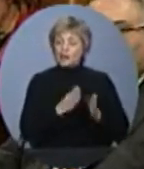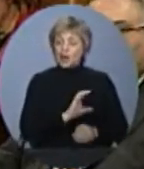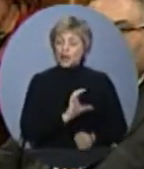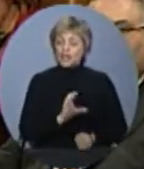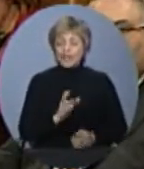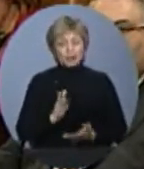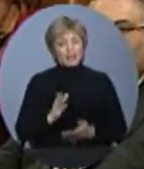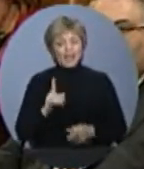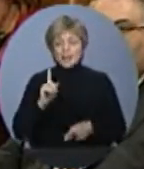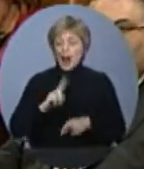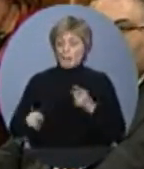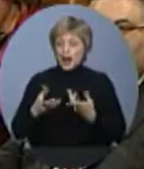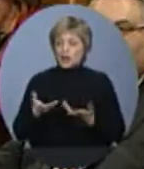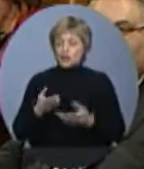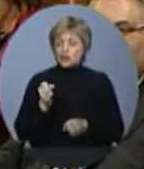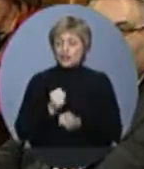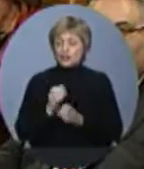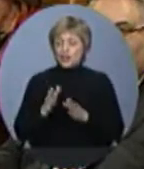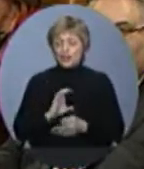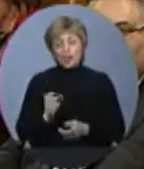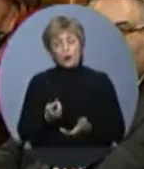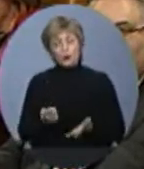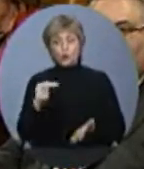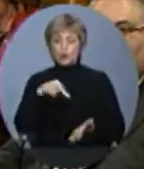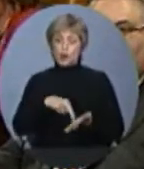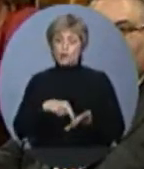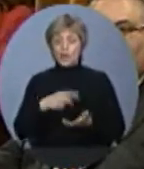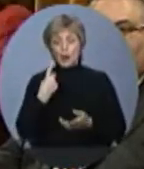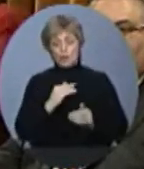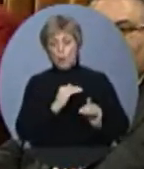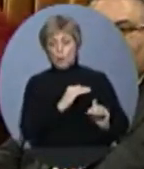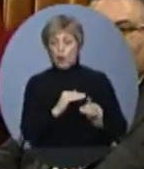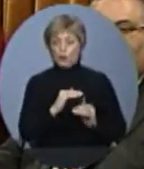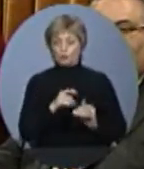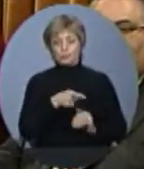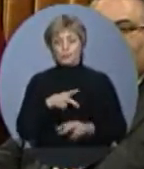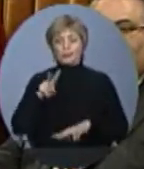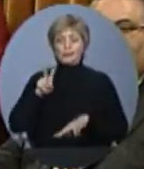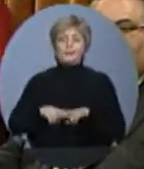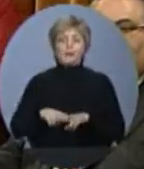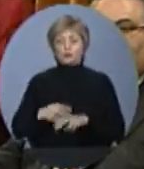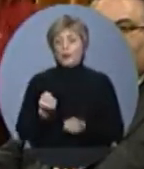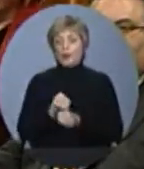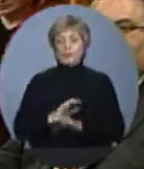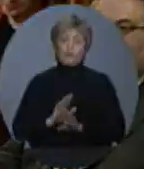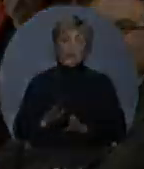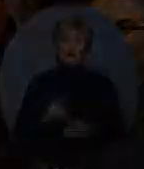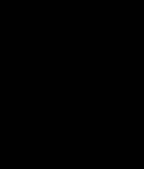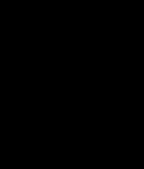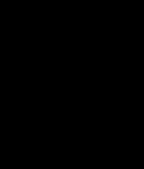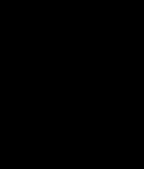for opportunity, they stand in front of opportunity. Mr. enough is enough. I call on the NDP to support you.